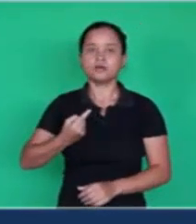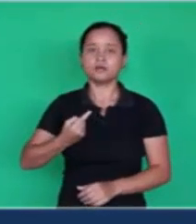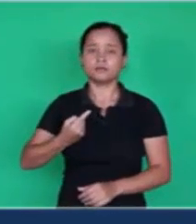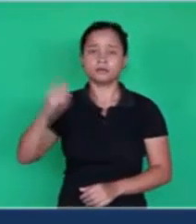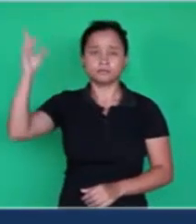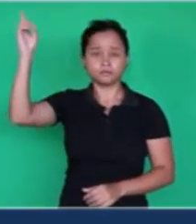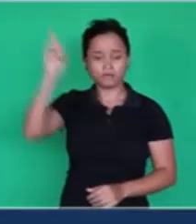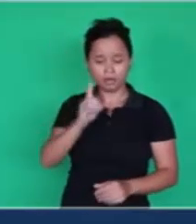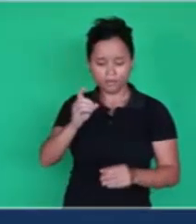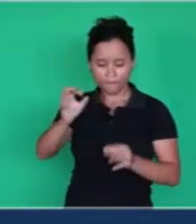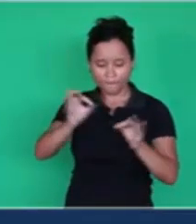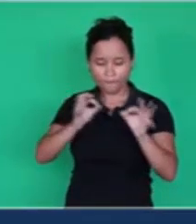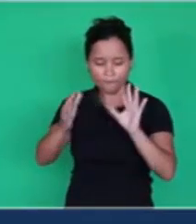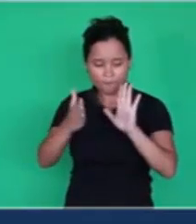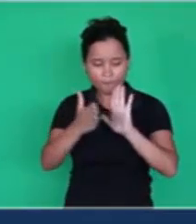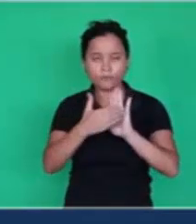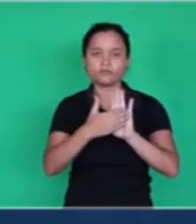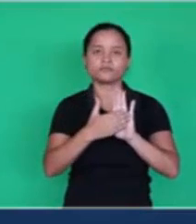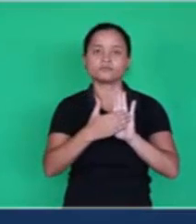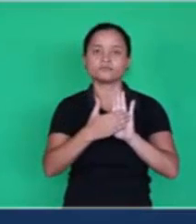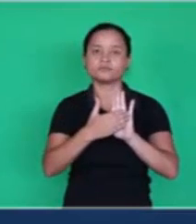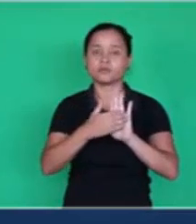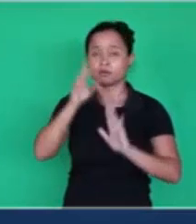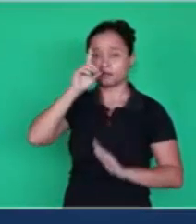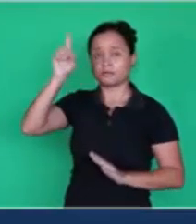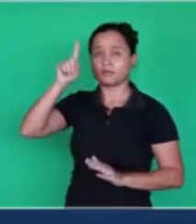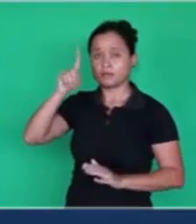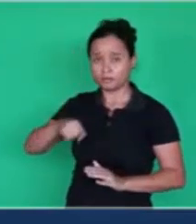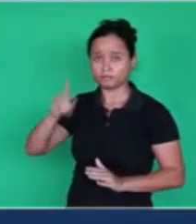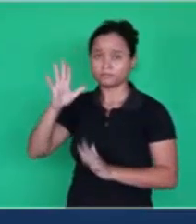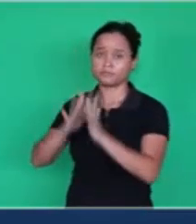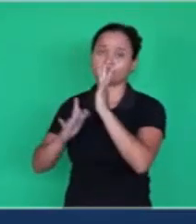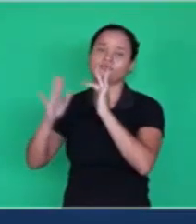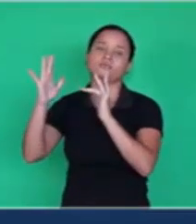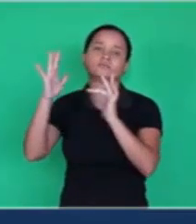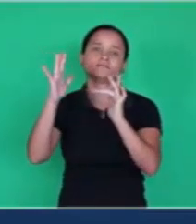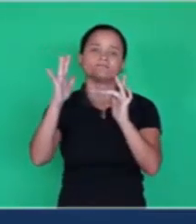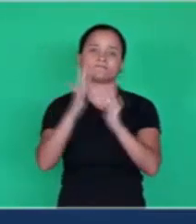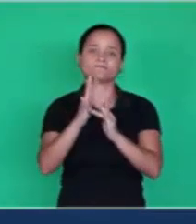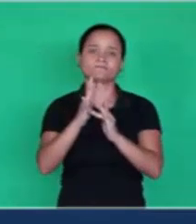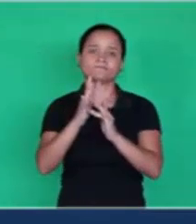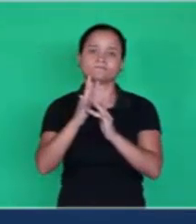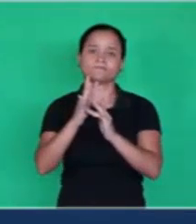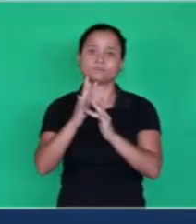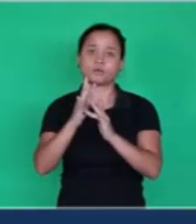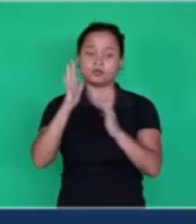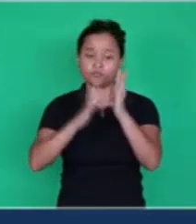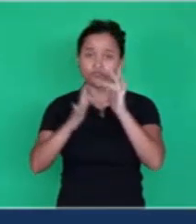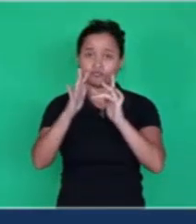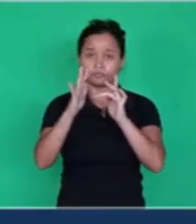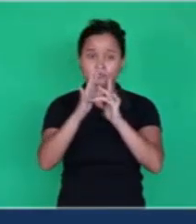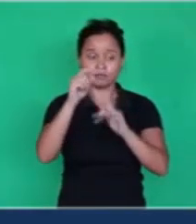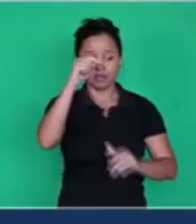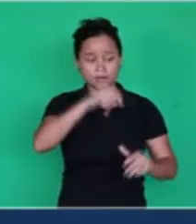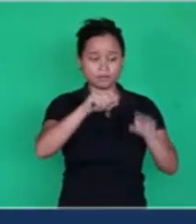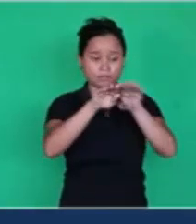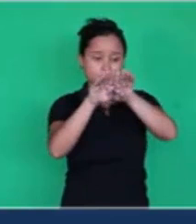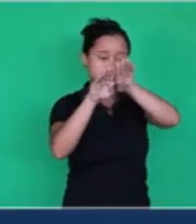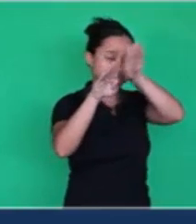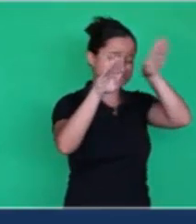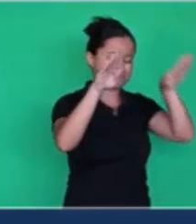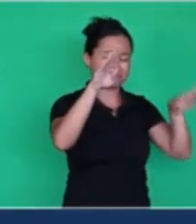All the project of God was Jesus. His sacrifice, the suffering, the humiliation, and all